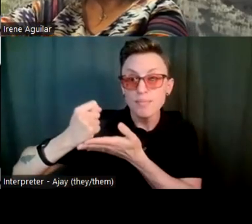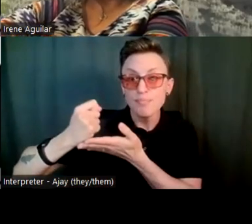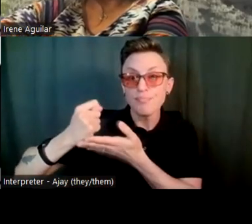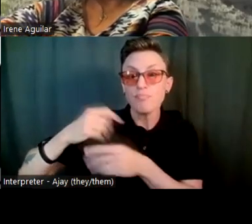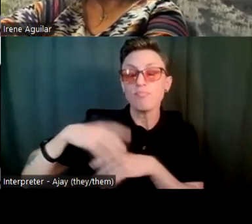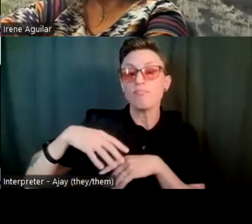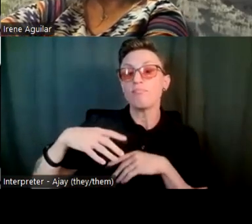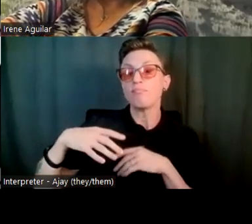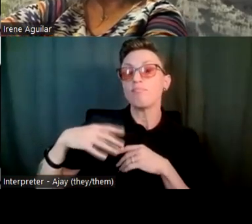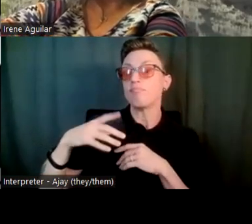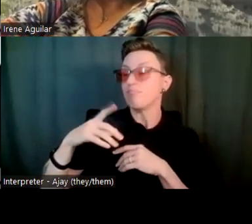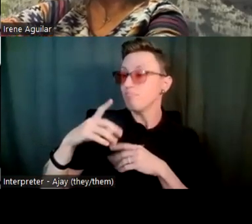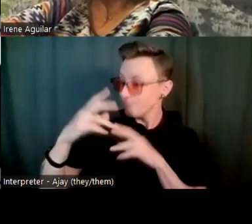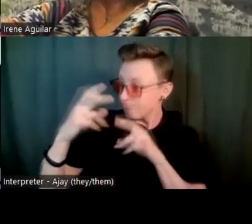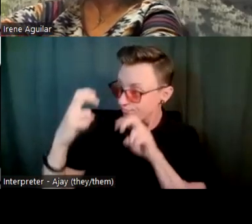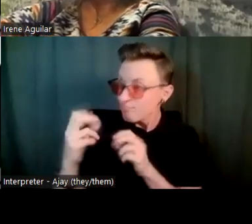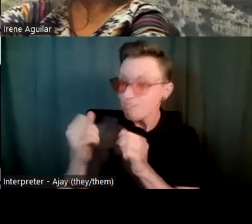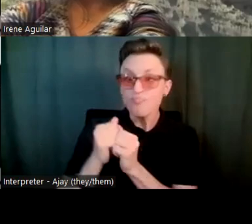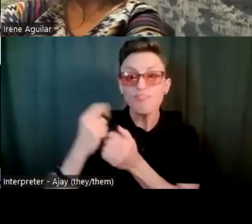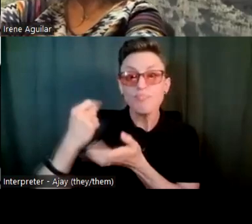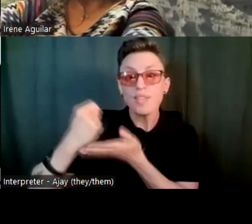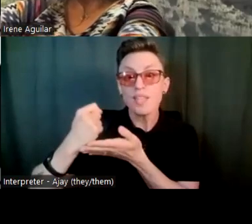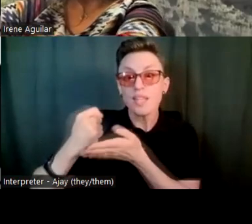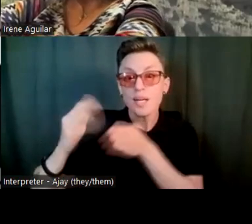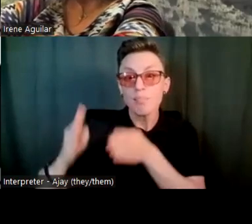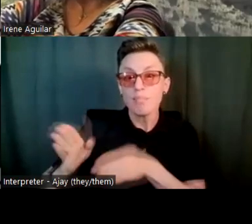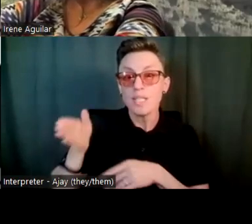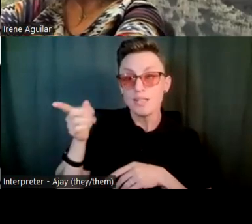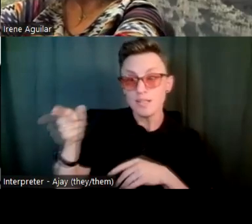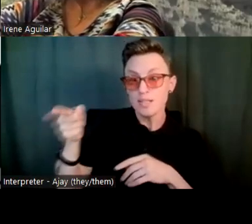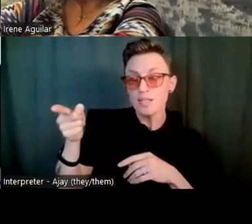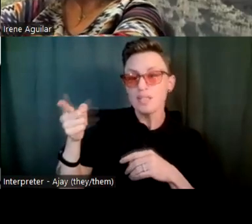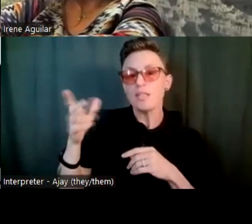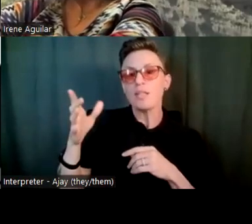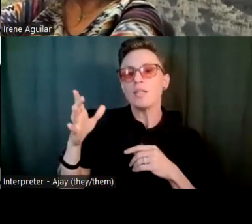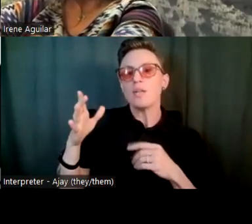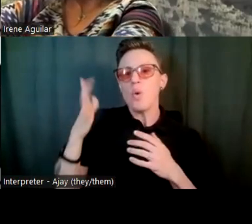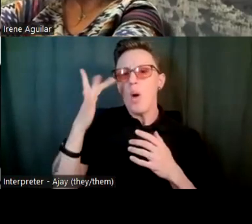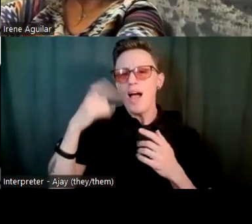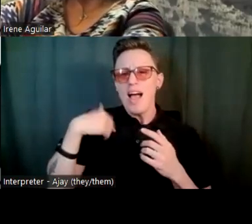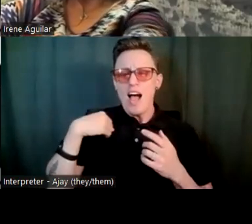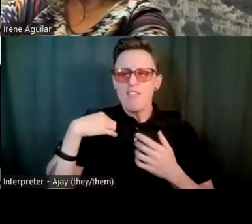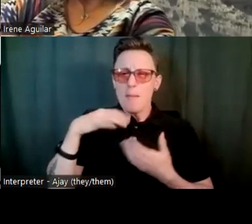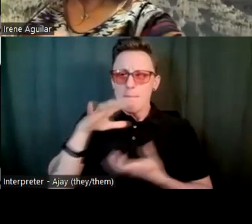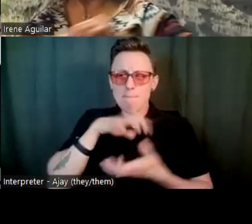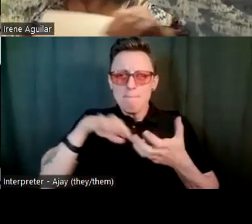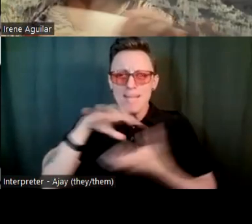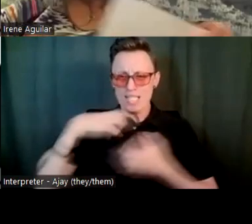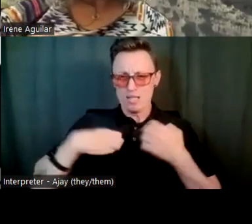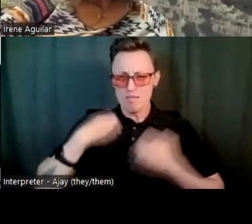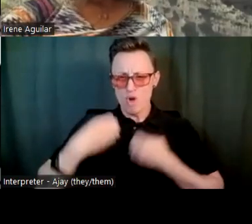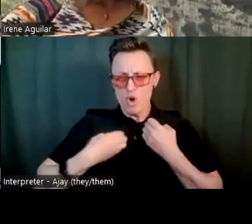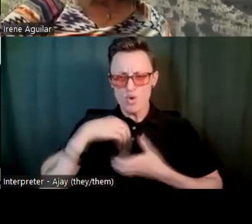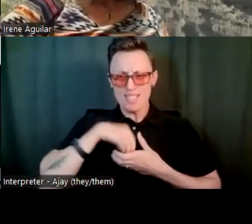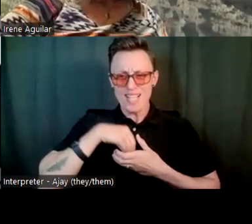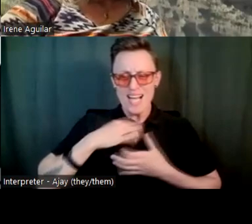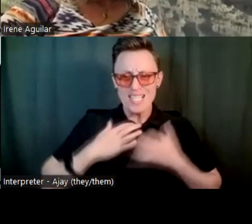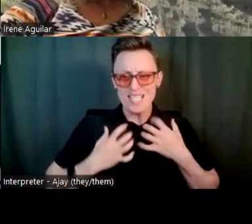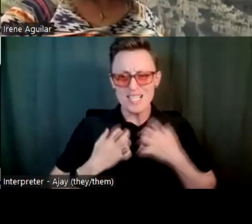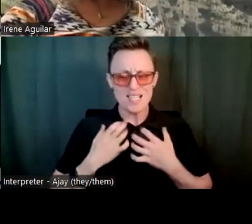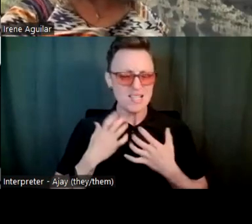seeing a therapist because of the different feelings I was having, um, the